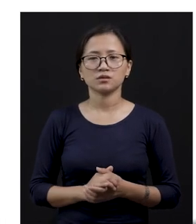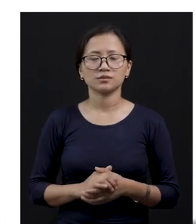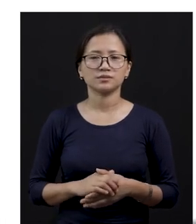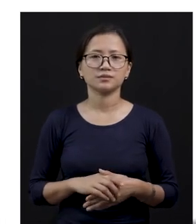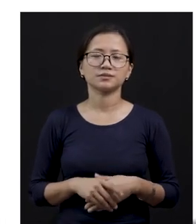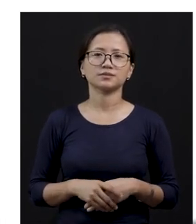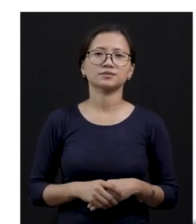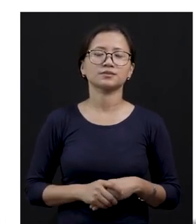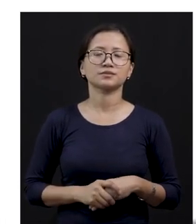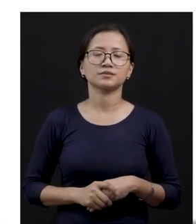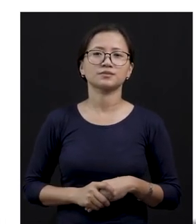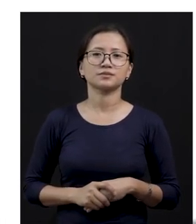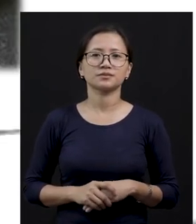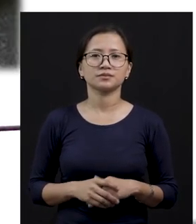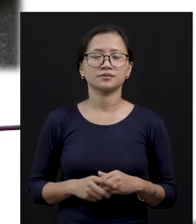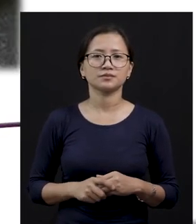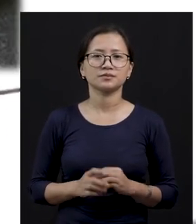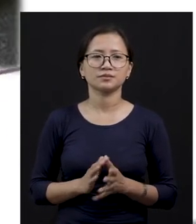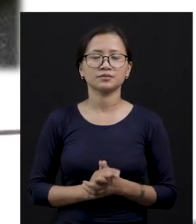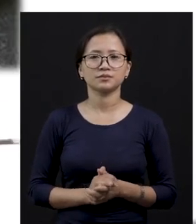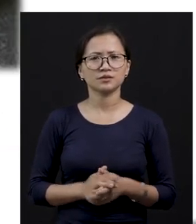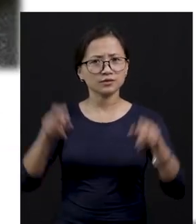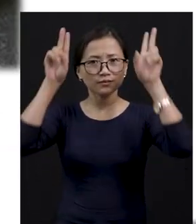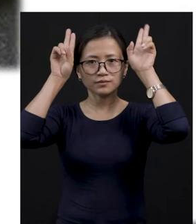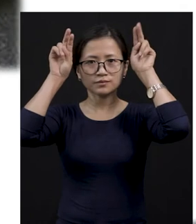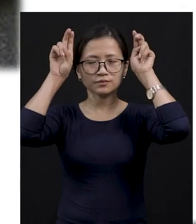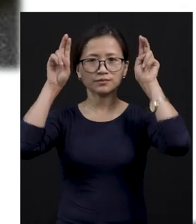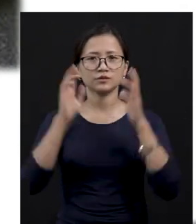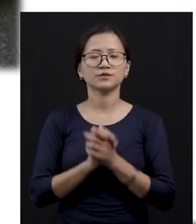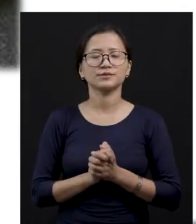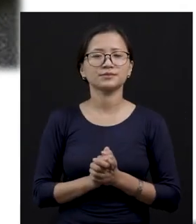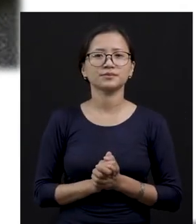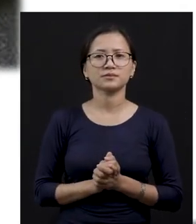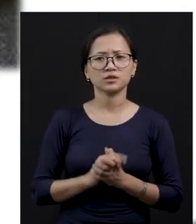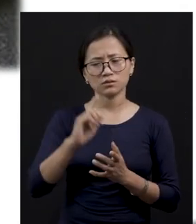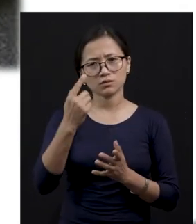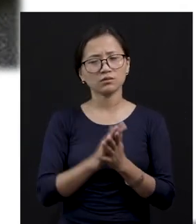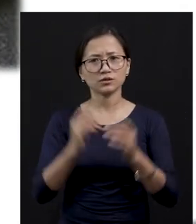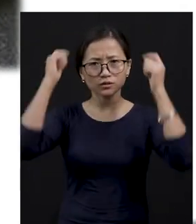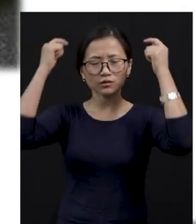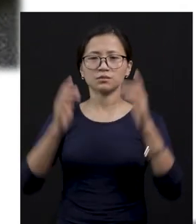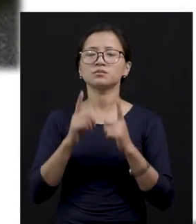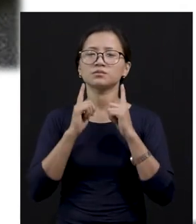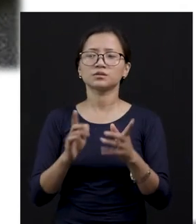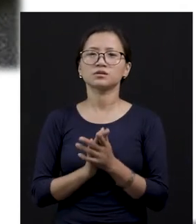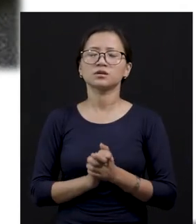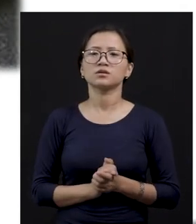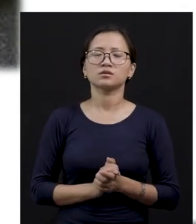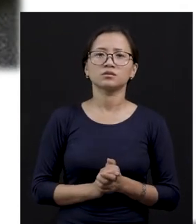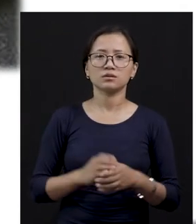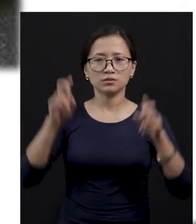the body of sheep and rabbits. So, even rabbits, see? Not only sheep, but even rabbits,